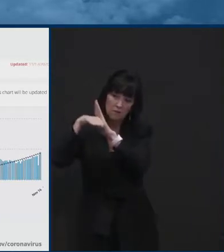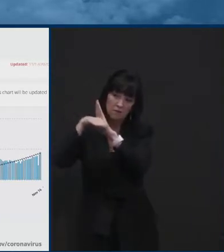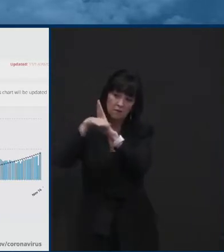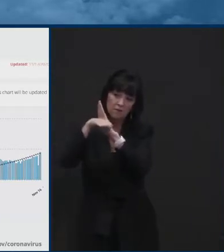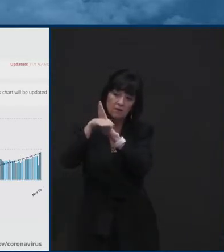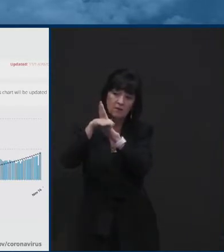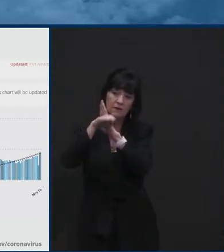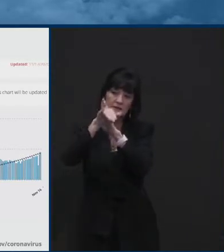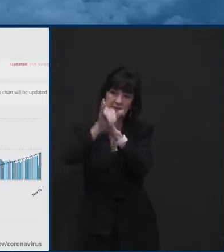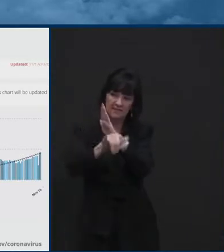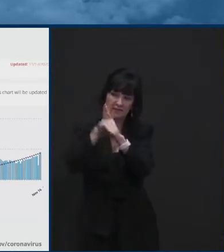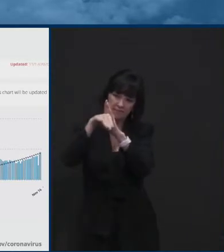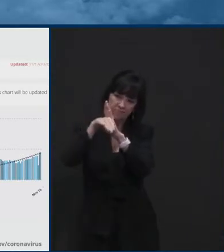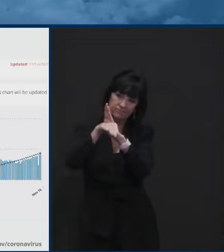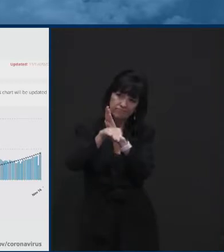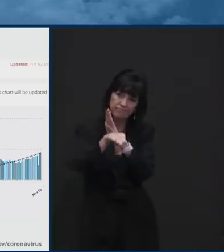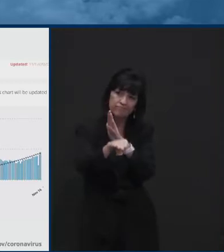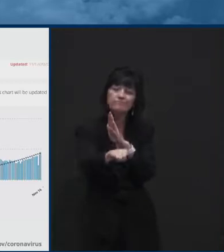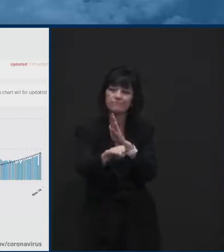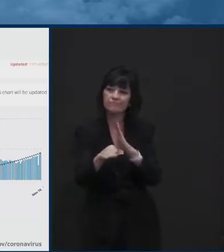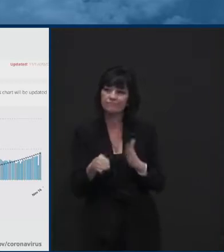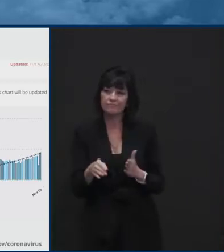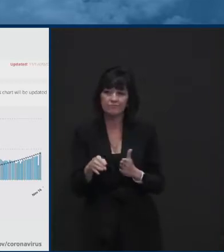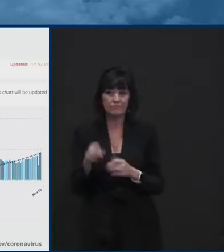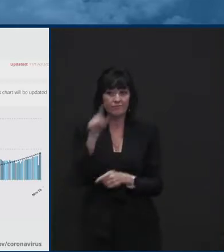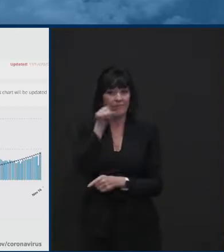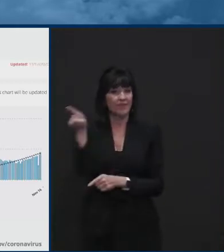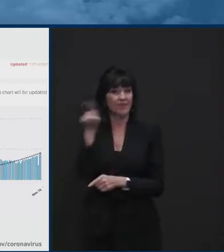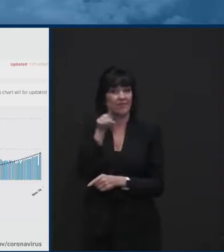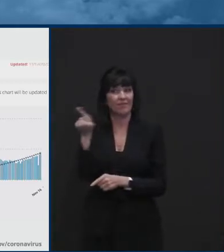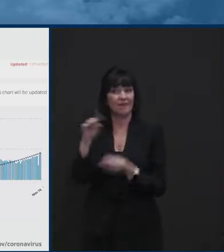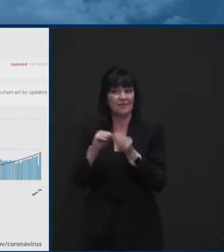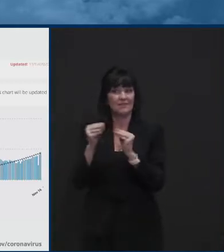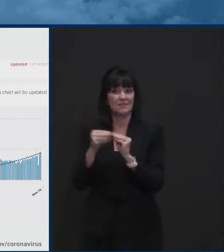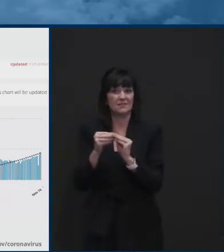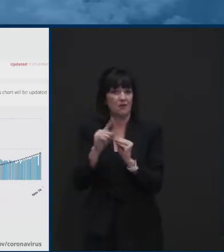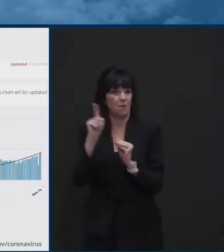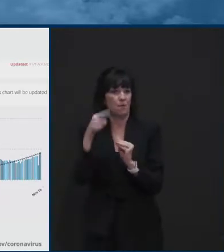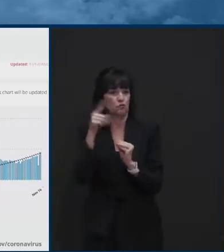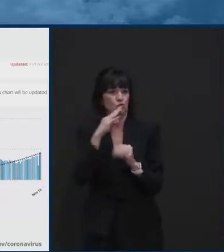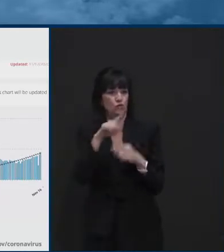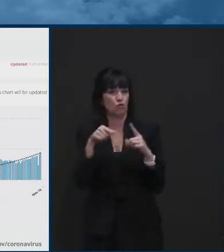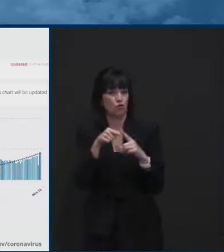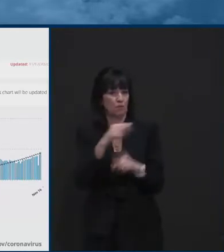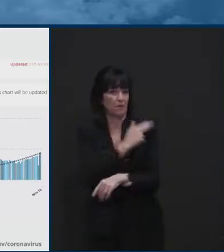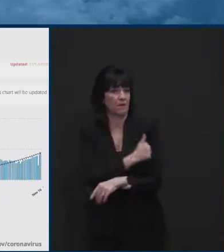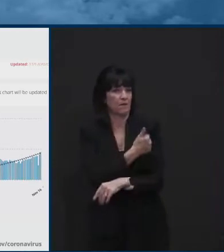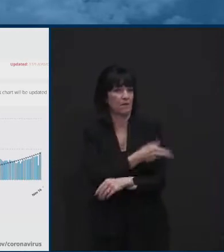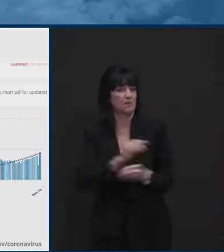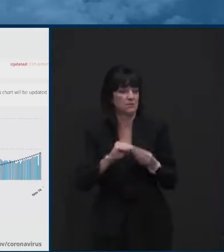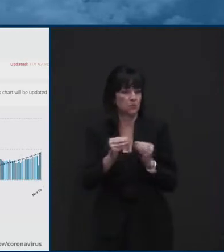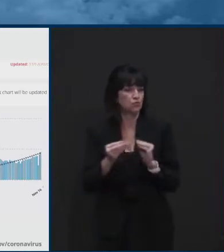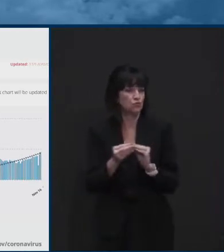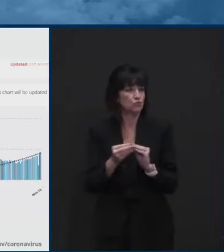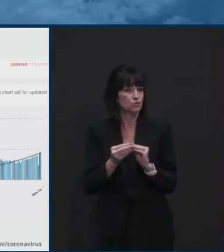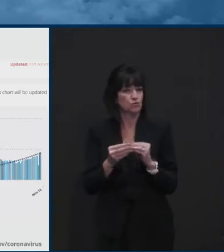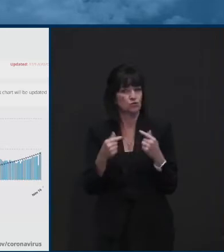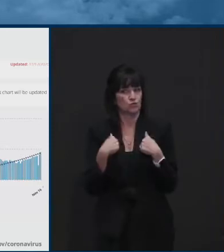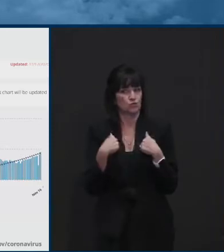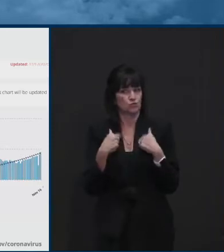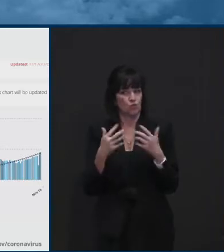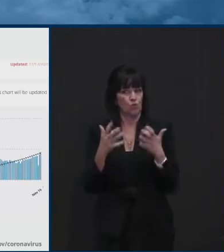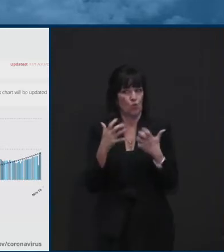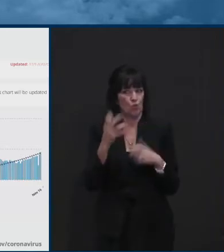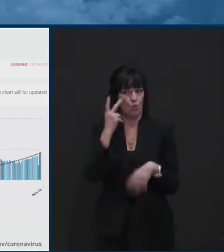be the case. This is hospitalizations. We know it's a lagging indicator. Uh, at least like to see positive cases